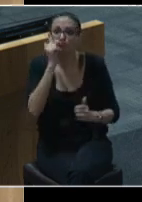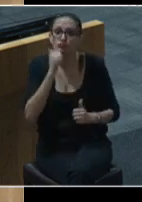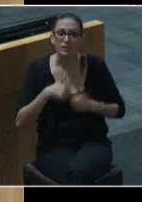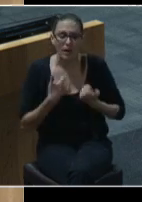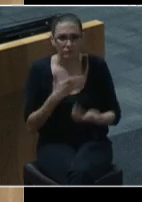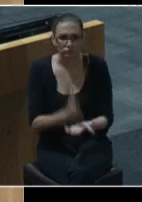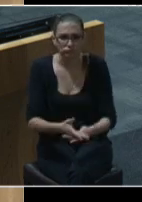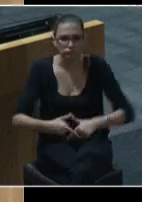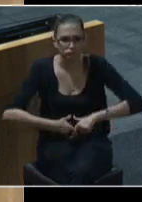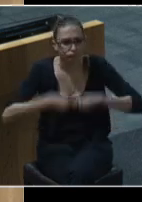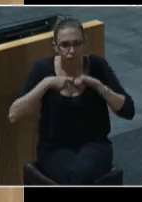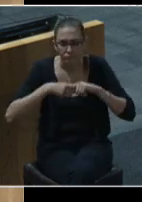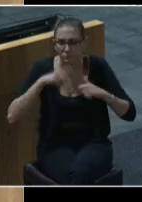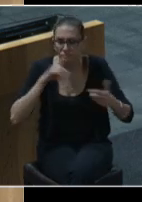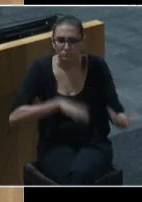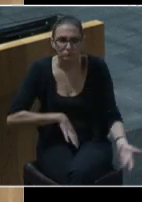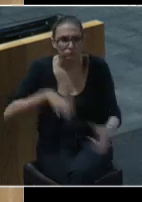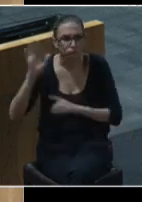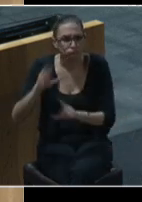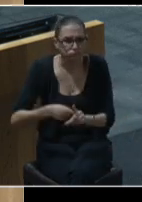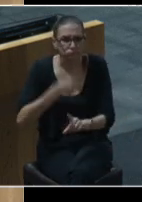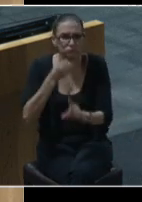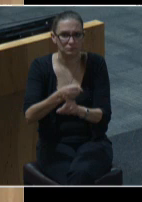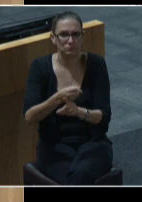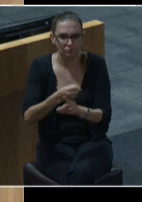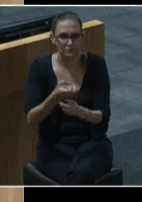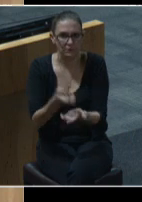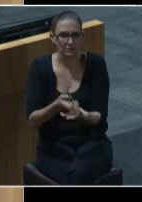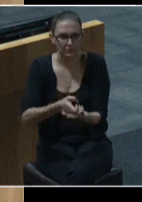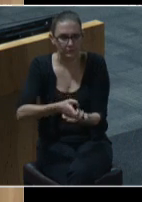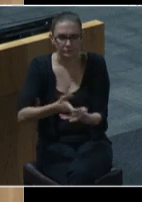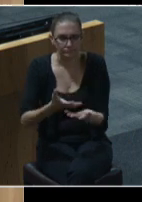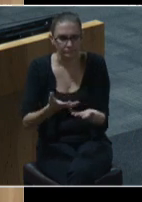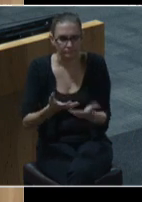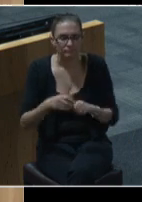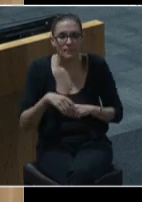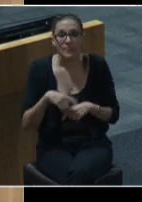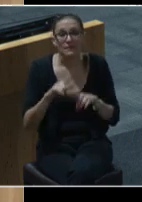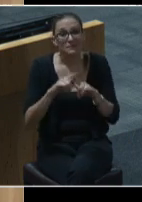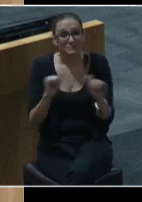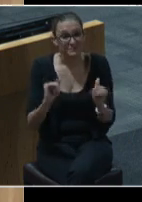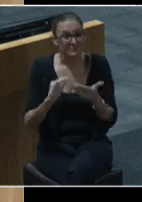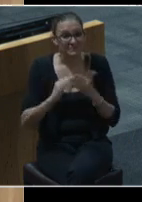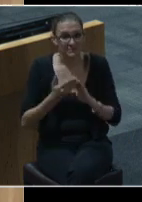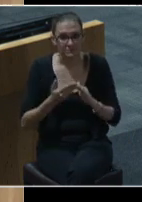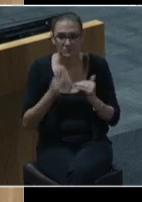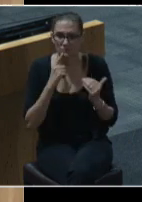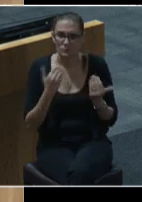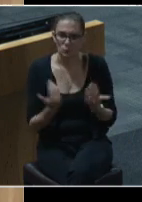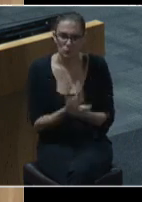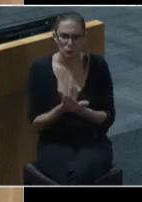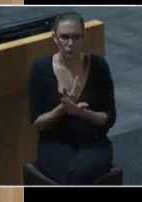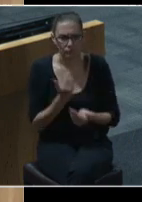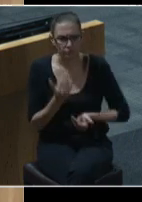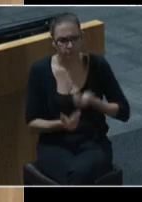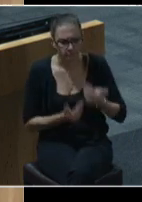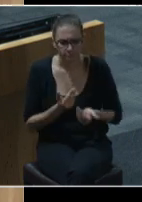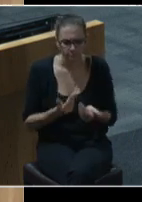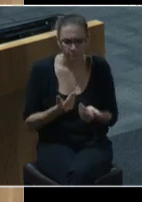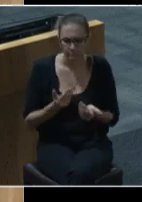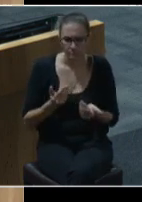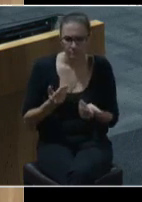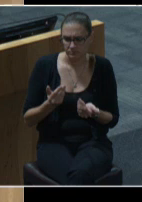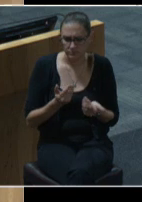unprecedentedly swift economic contraction at the same time the city is taking new steps to confront and